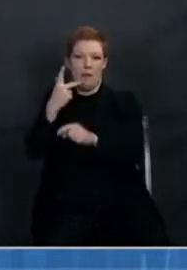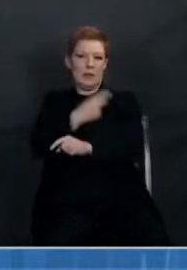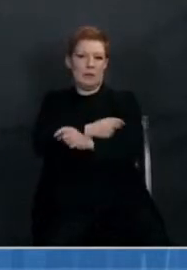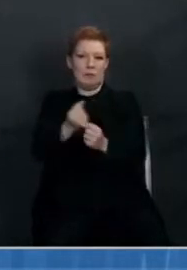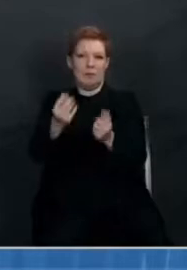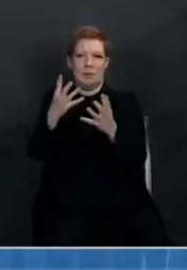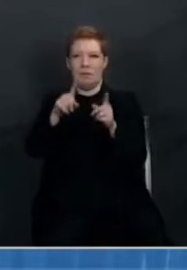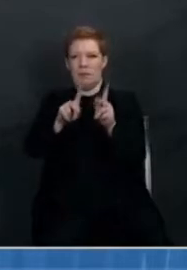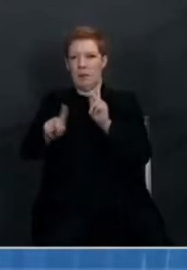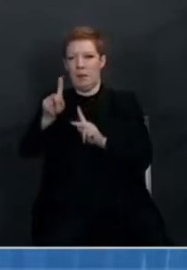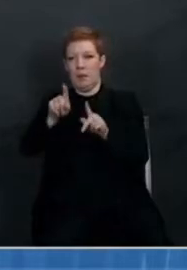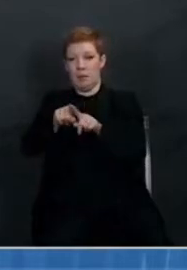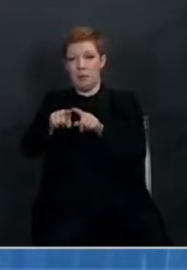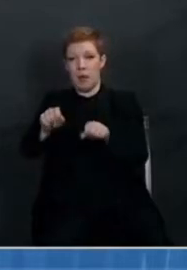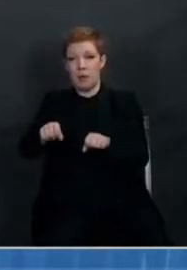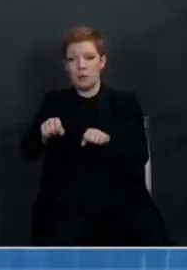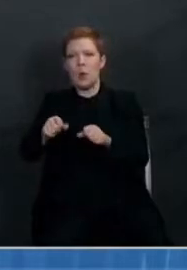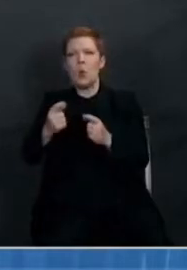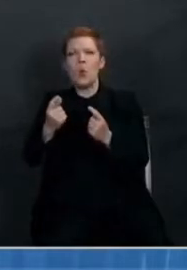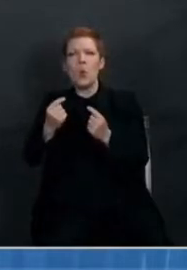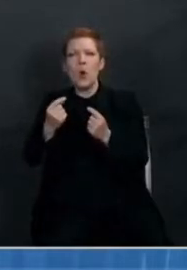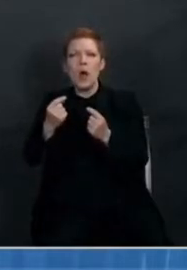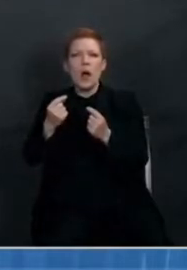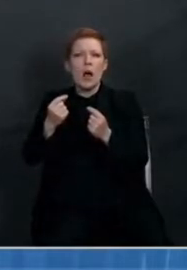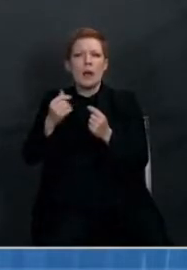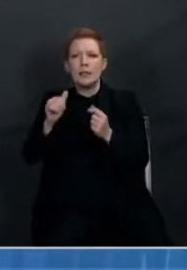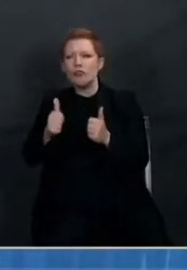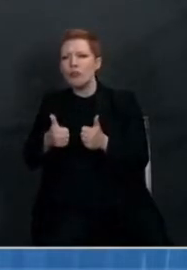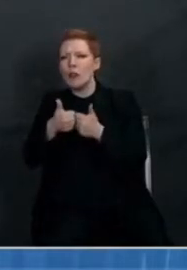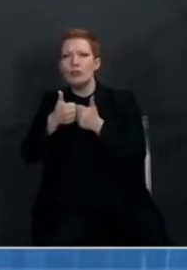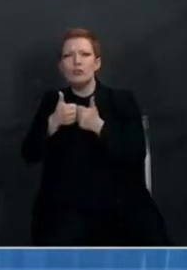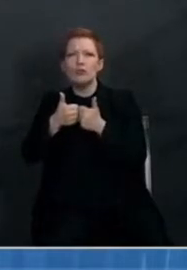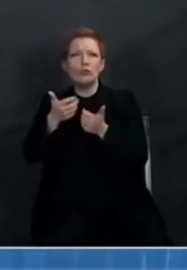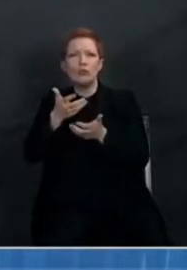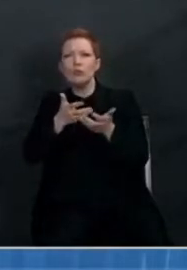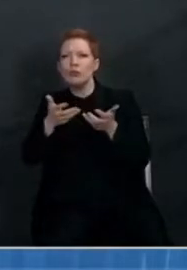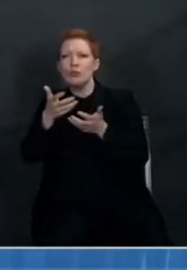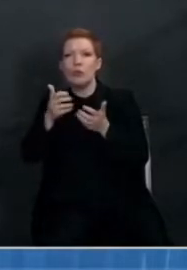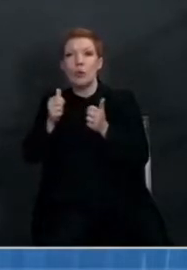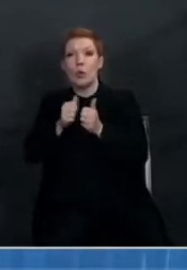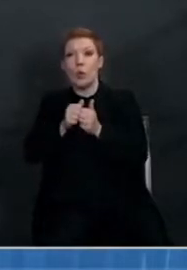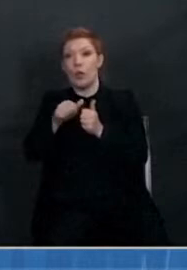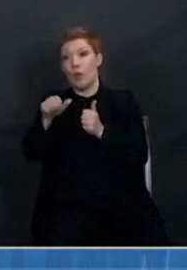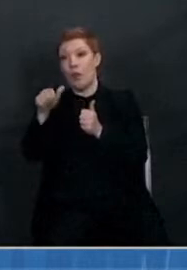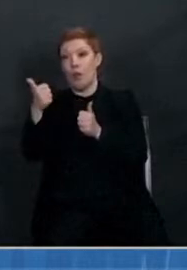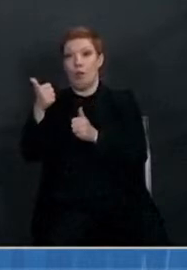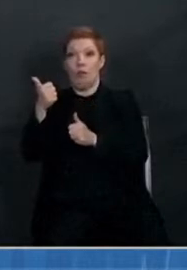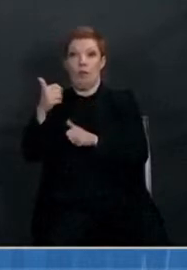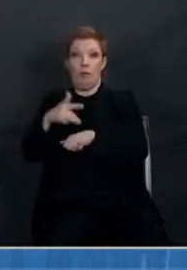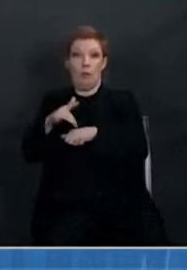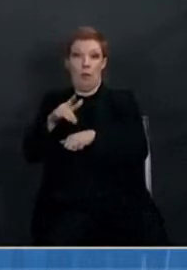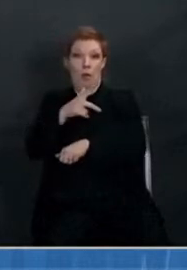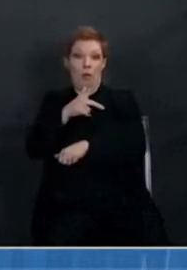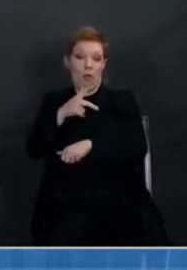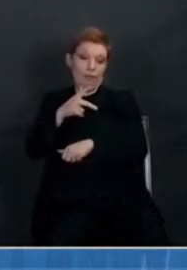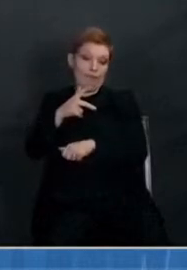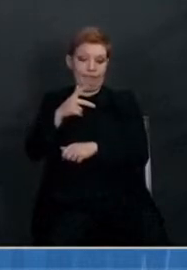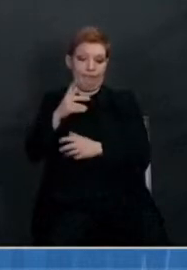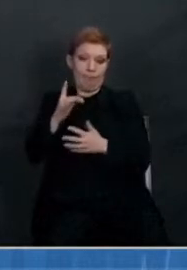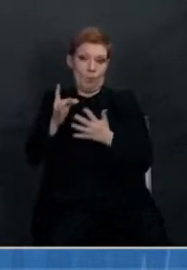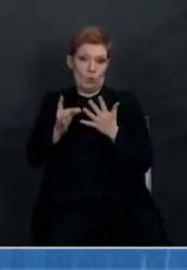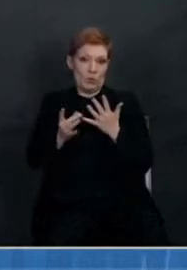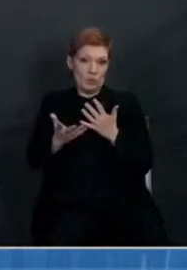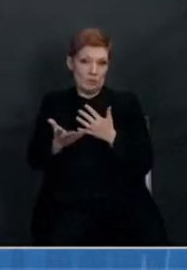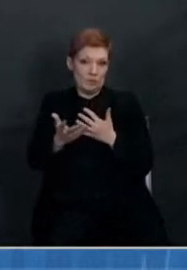what kind of a messaging challenge might be posed by its lower effectiveness when compared to the other available alternatives? Thank you for the question. I think I'll take the first